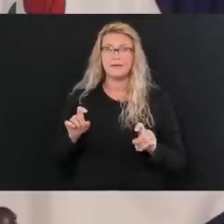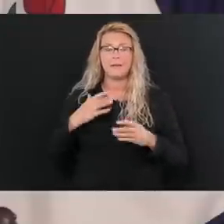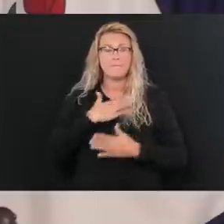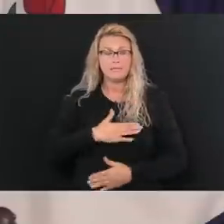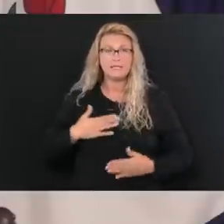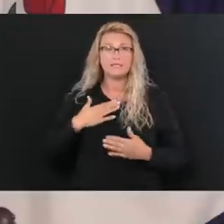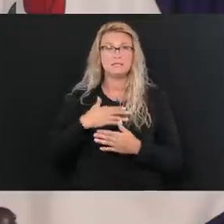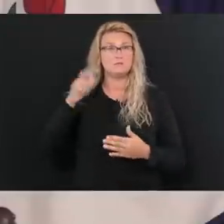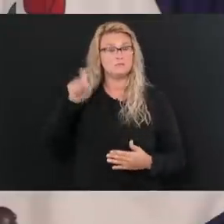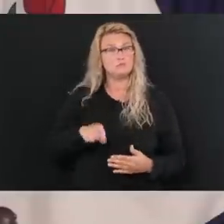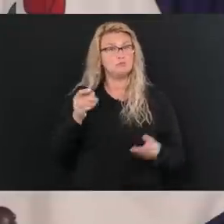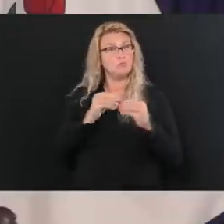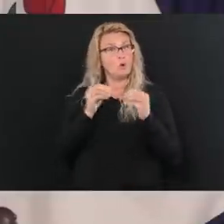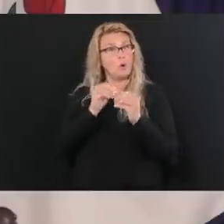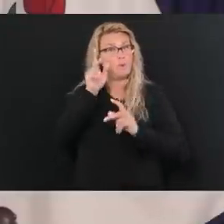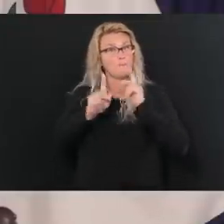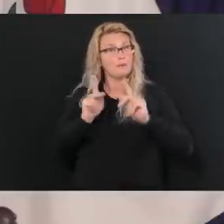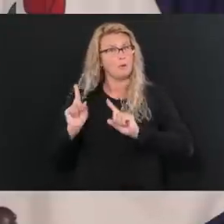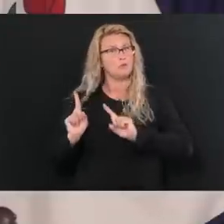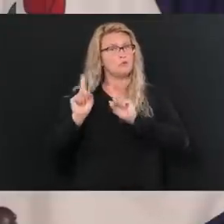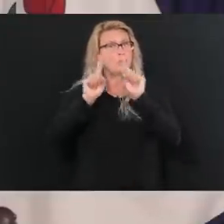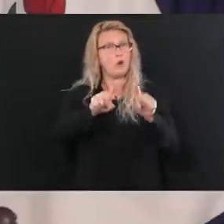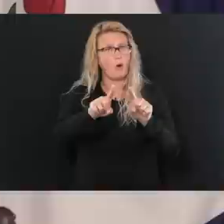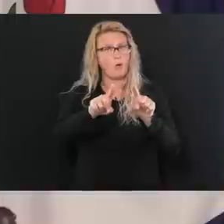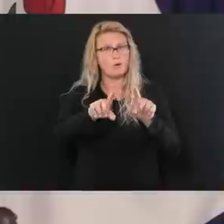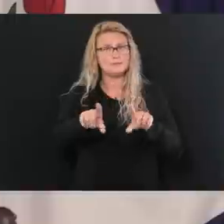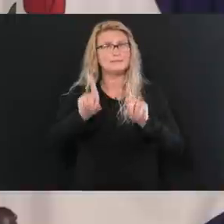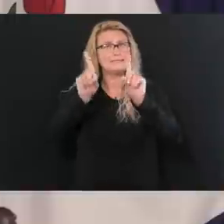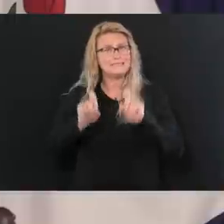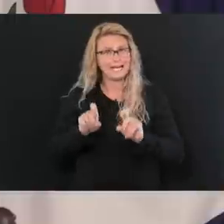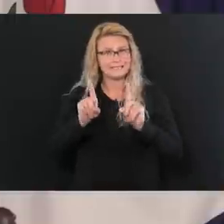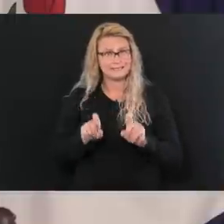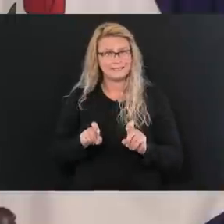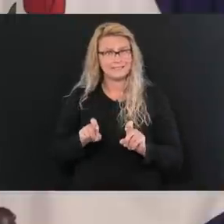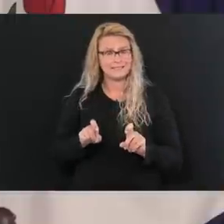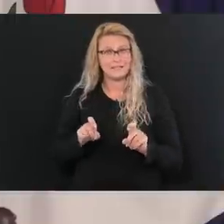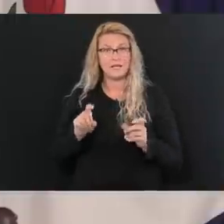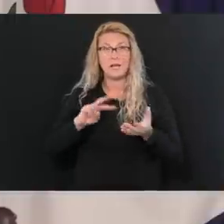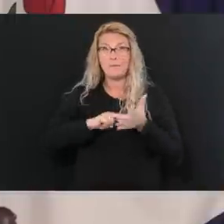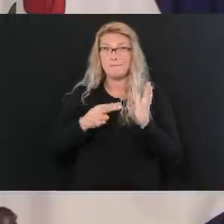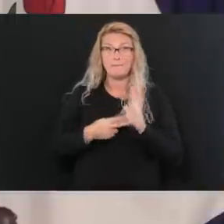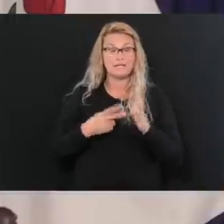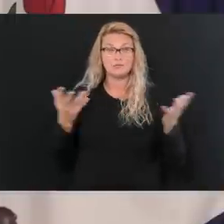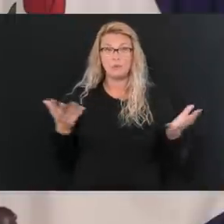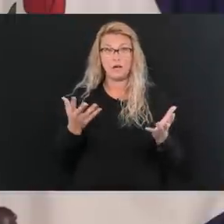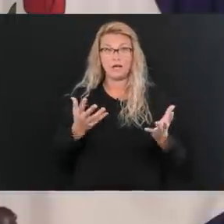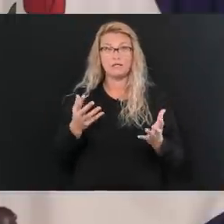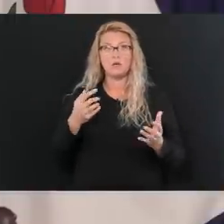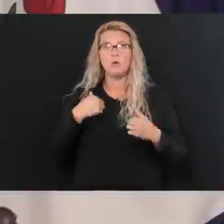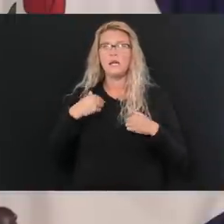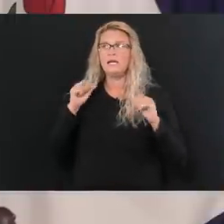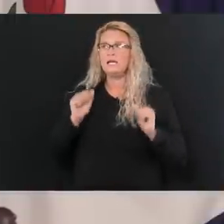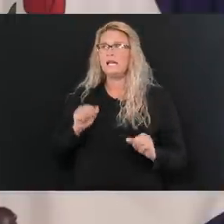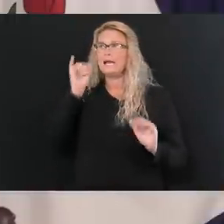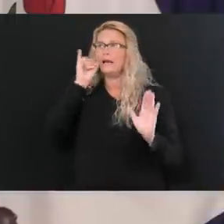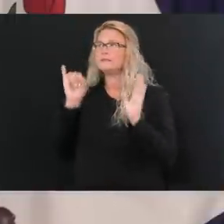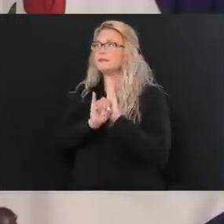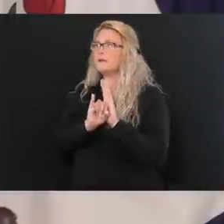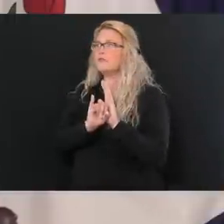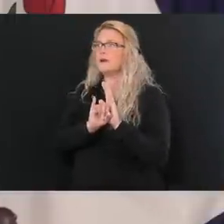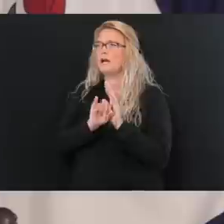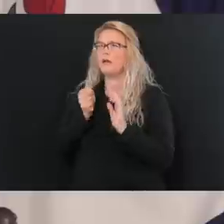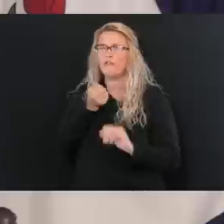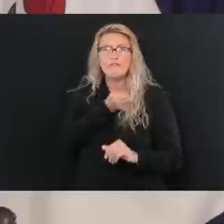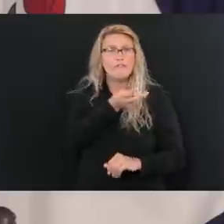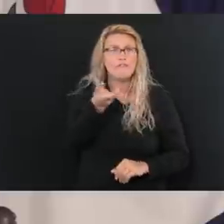more and more and more testing, and what that's going to give us is it's going to identify just a very, very few